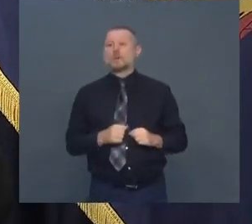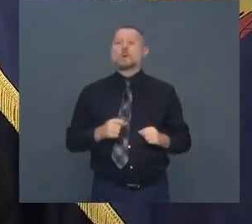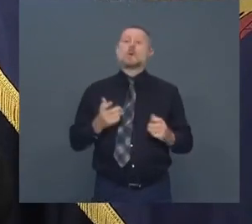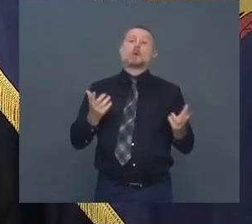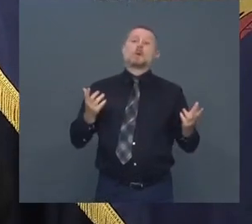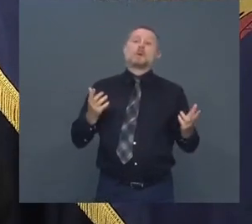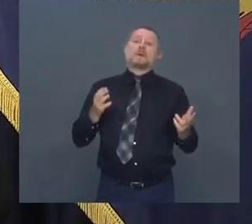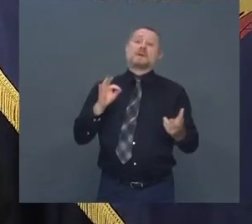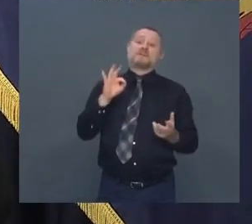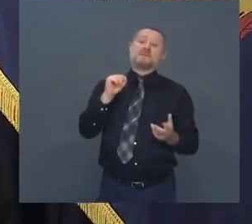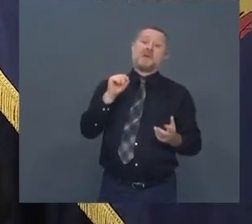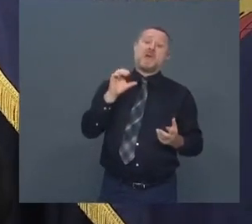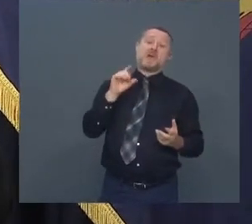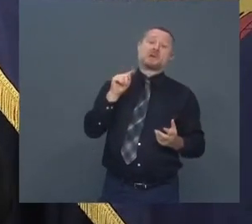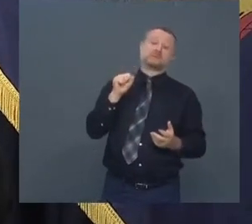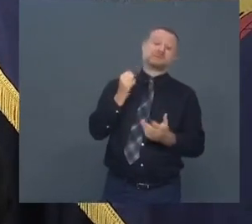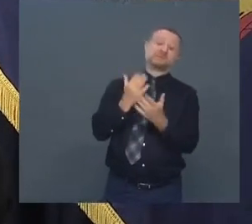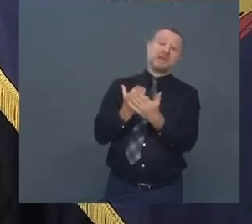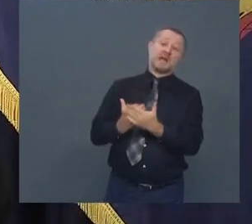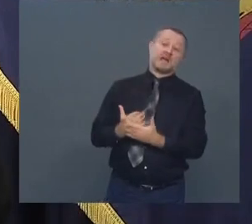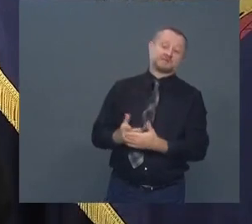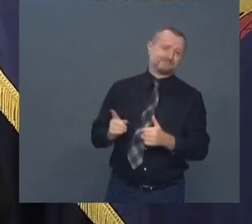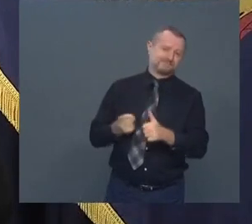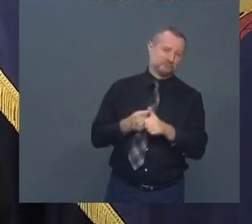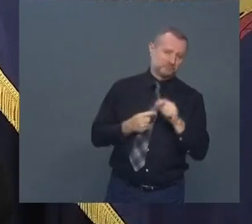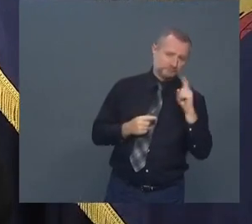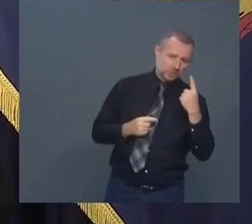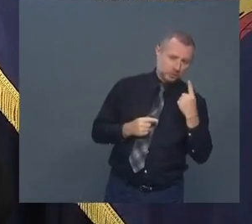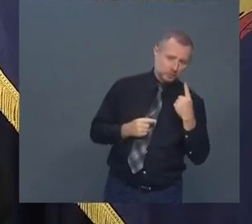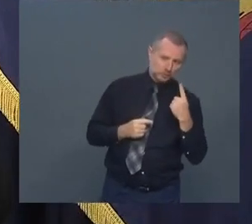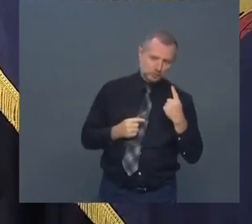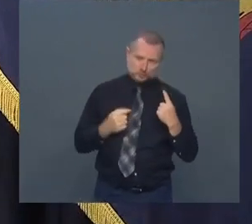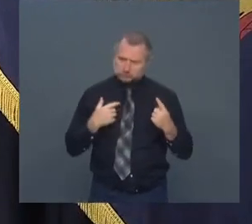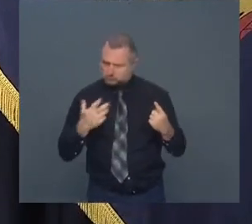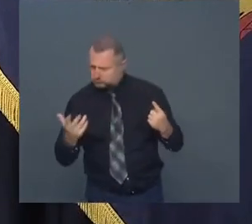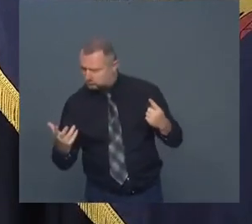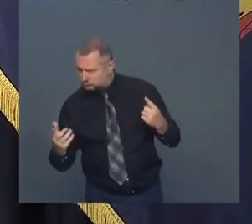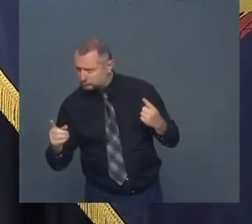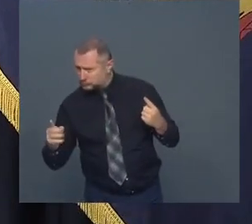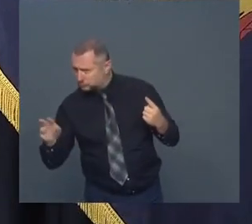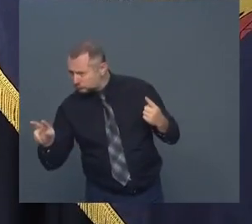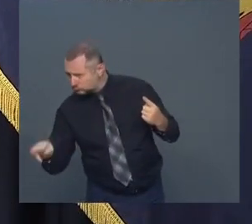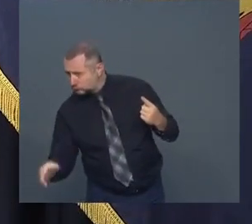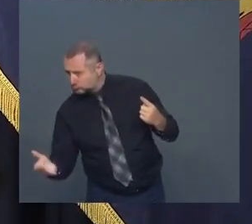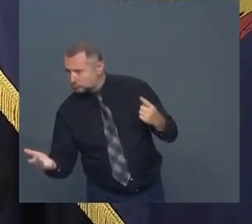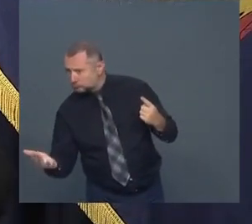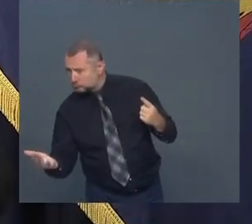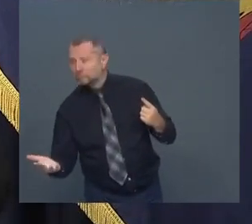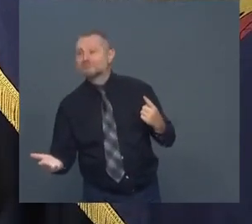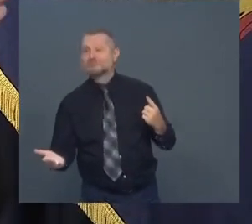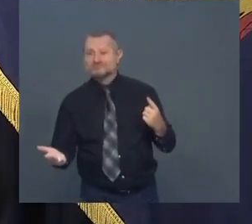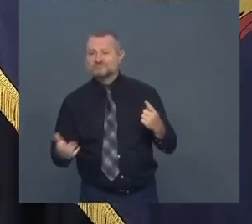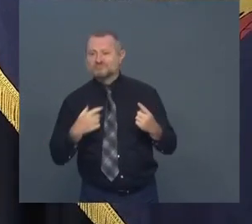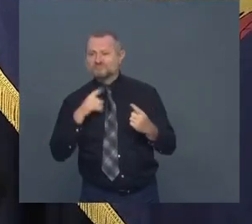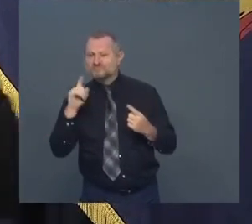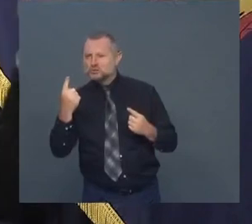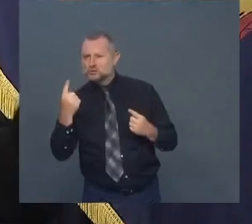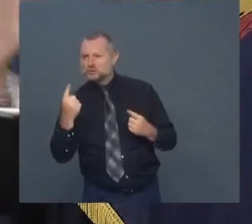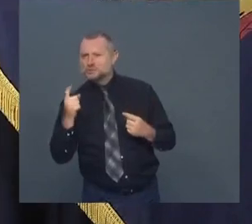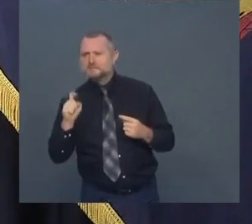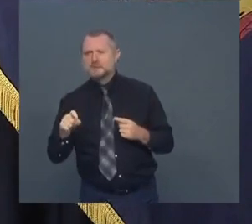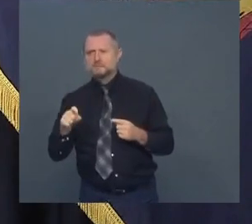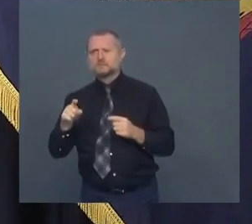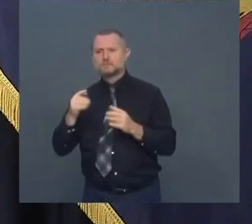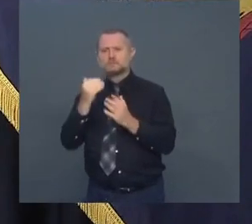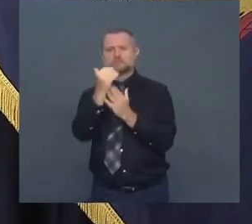first Andrew the information comes first that's what this dashboard will do what do I do in all my briefings